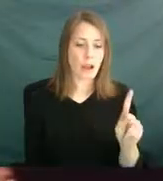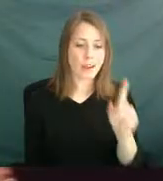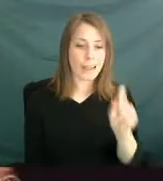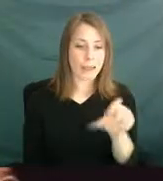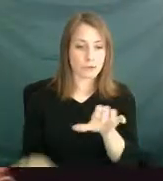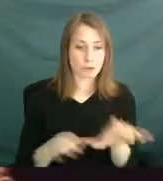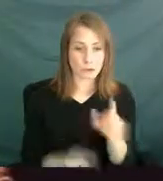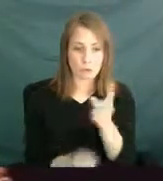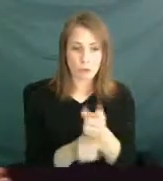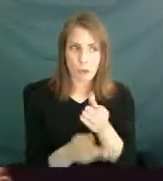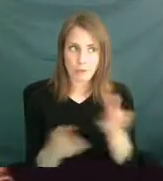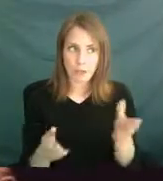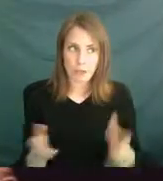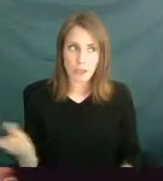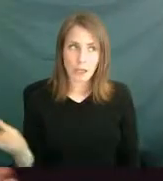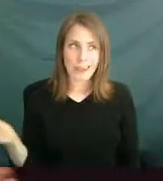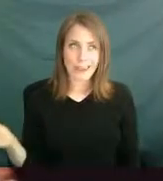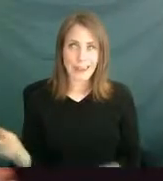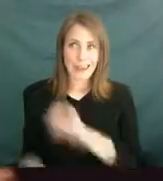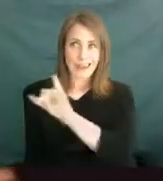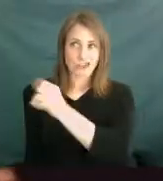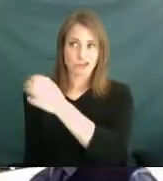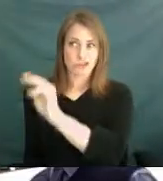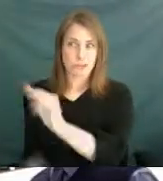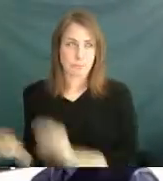and turn Jim in and make him a slave.